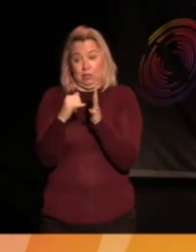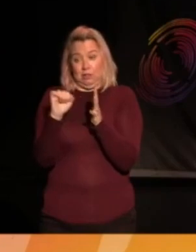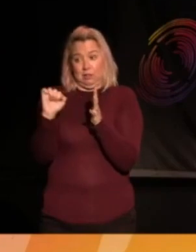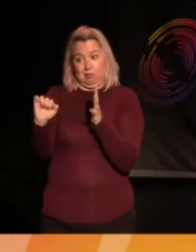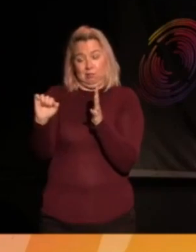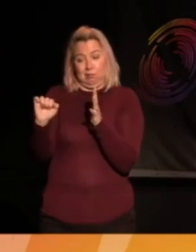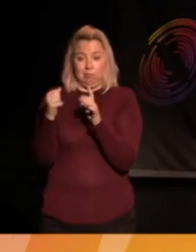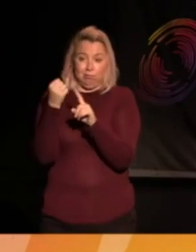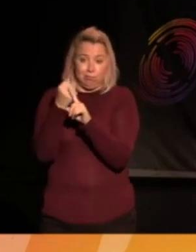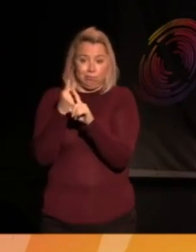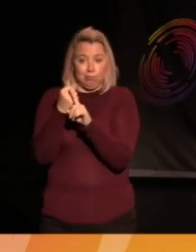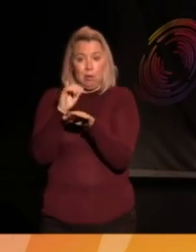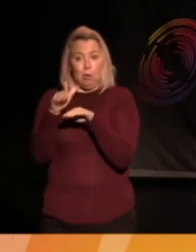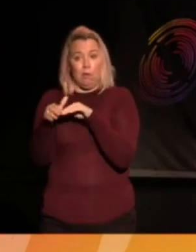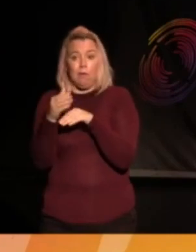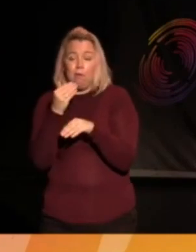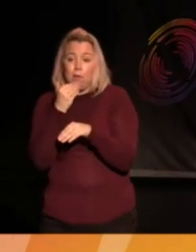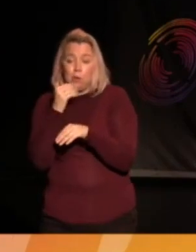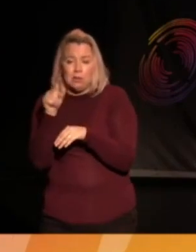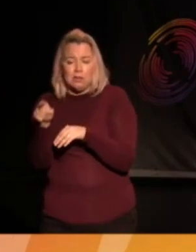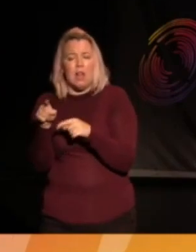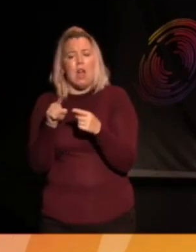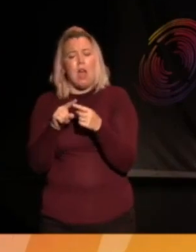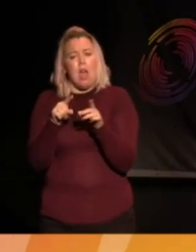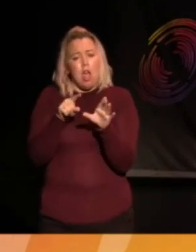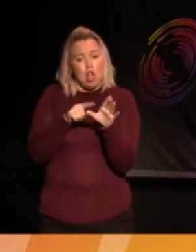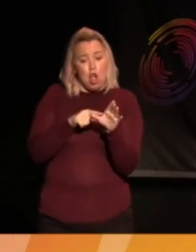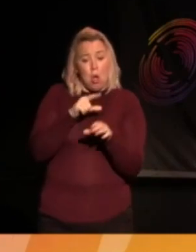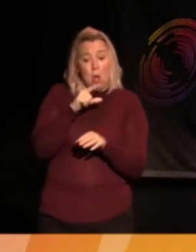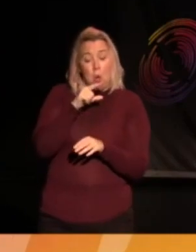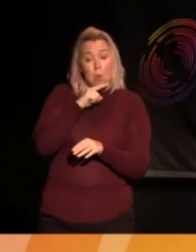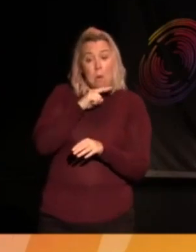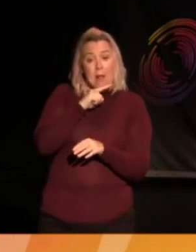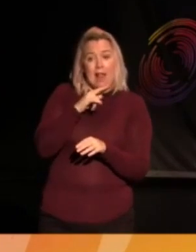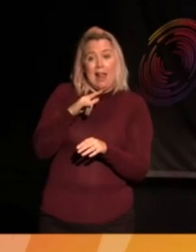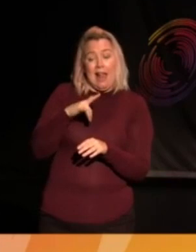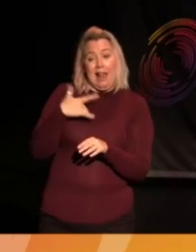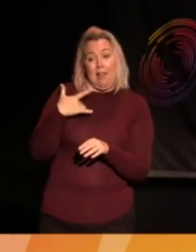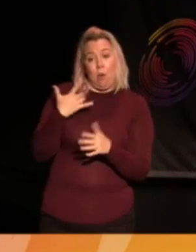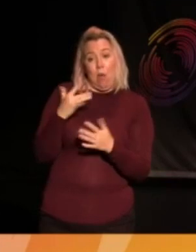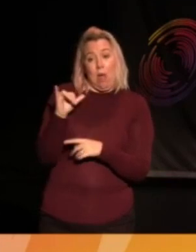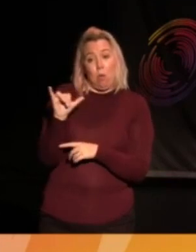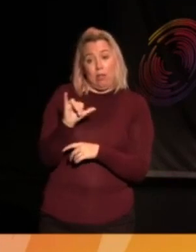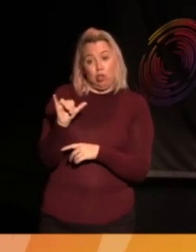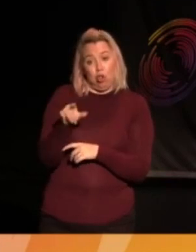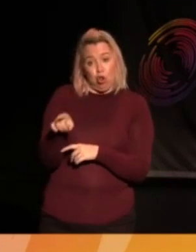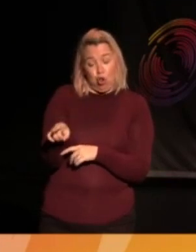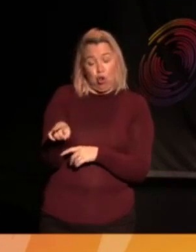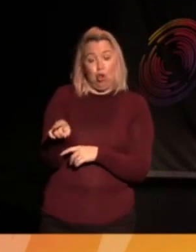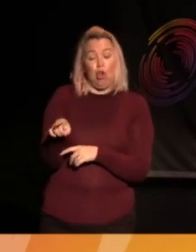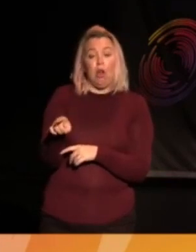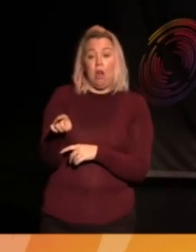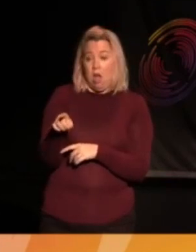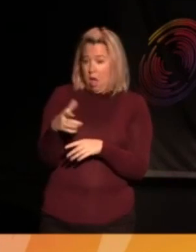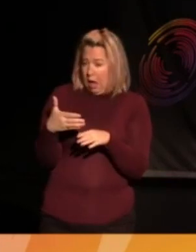lately that in fact there was a young woman in Withenshaw who was very active in getting